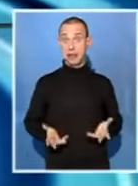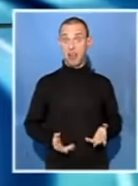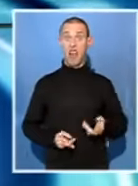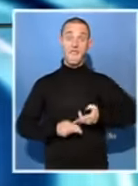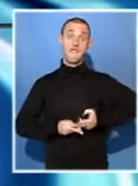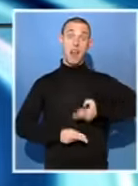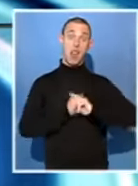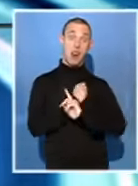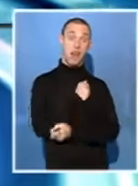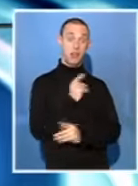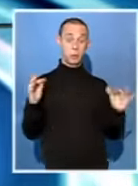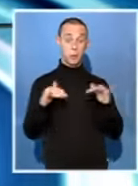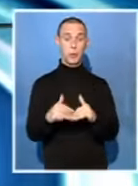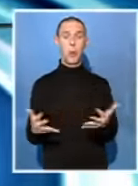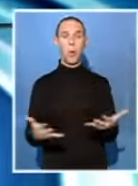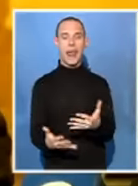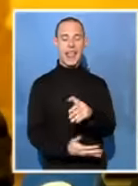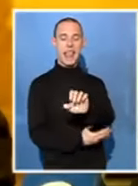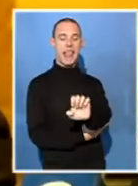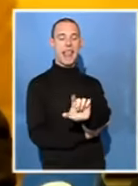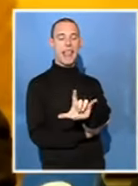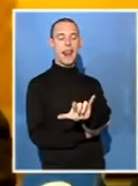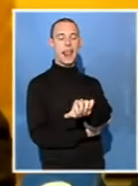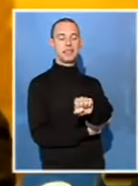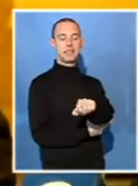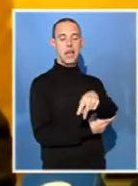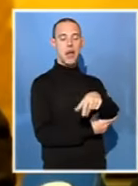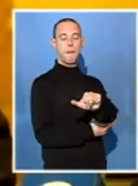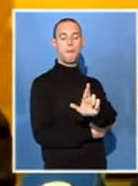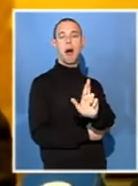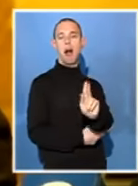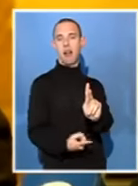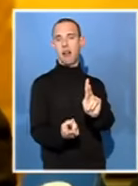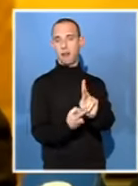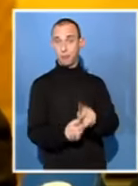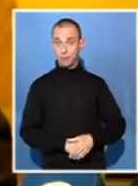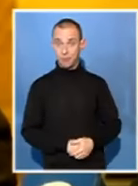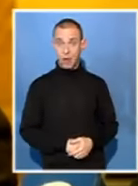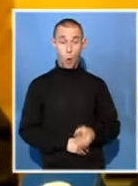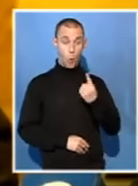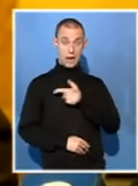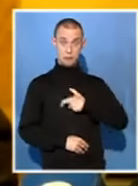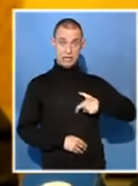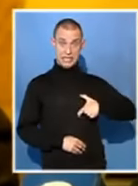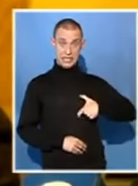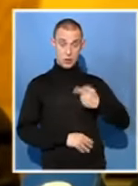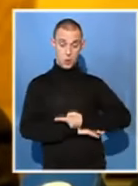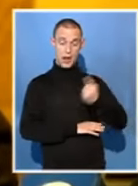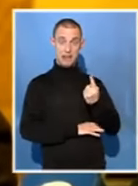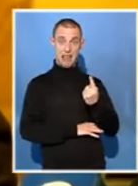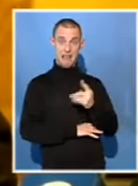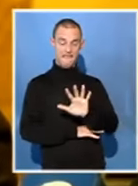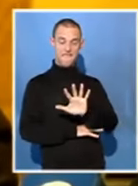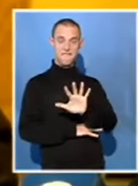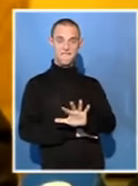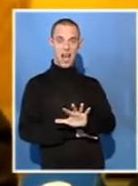Park this Sunday. One president, five rallies, one day. African National Congress.